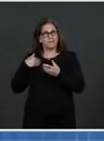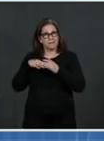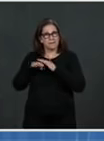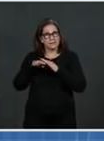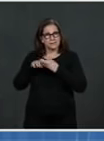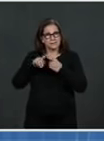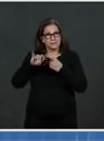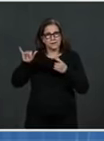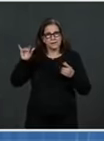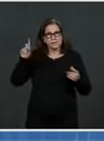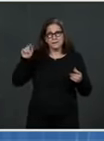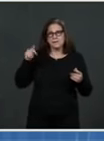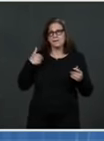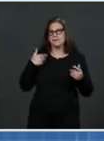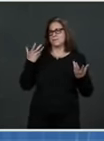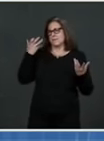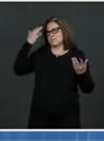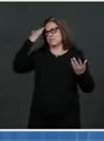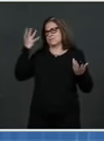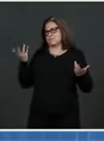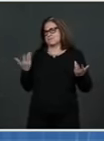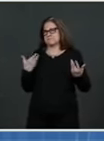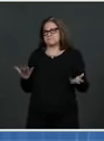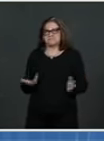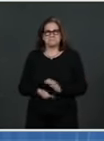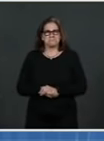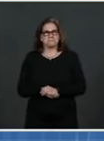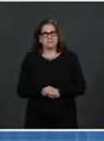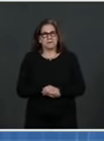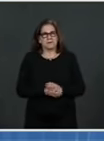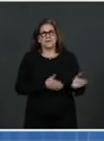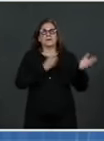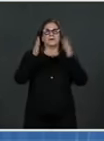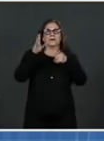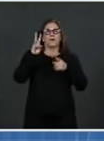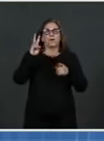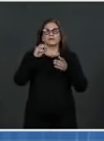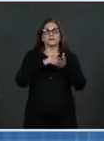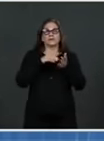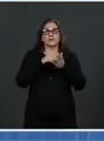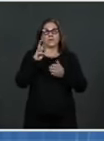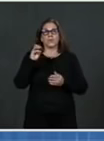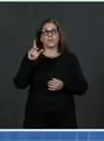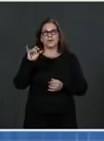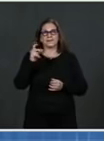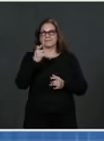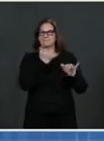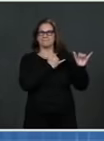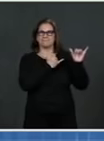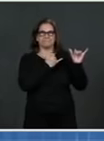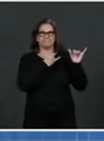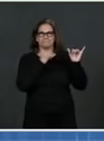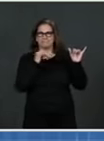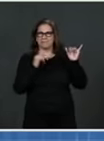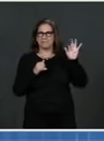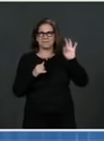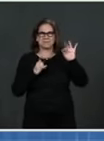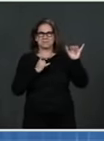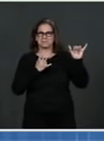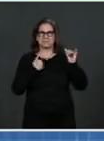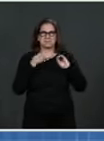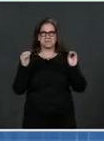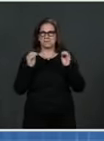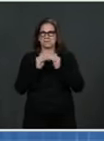Dr. Walensky. Yeah, I don't have much to add to what Dr. Fauci said with regard to the report. And simply to say,